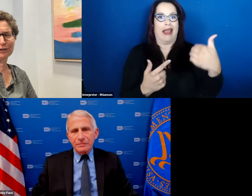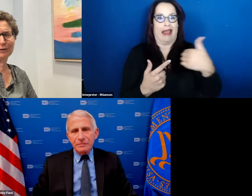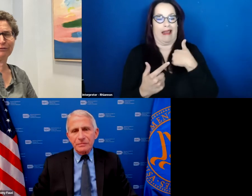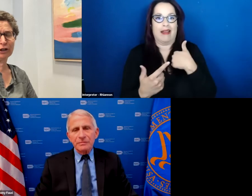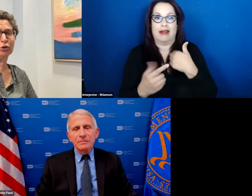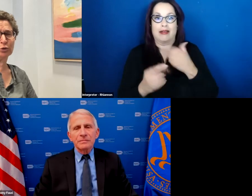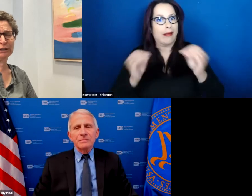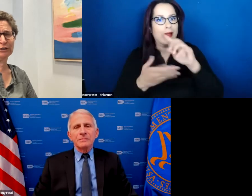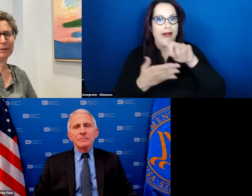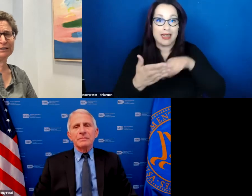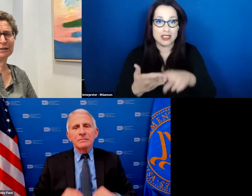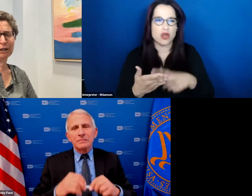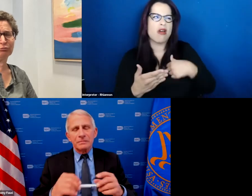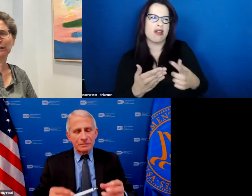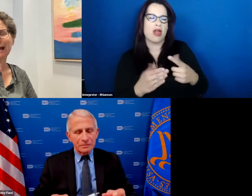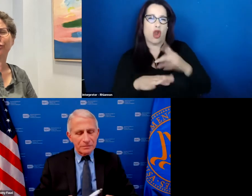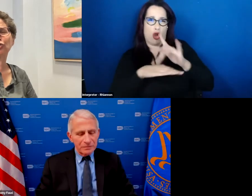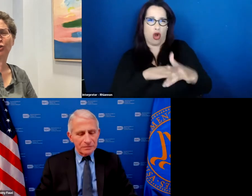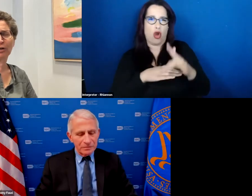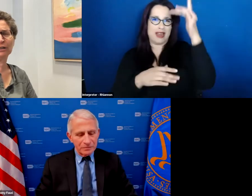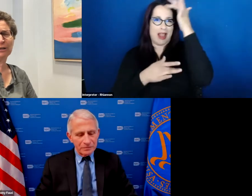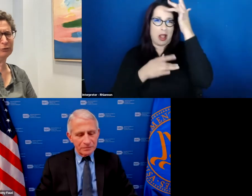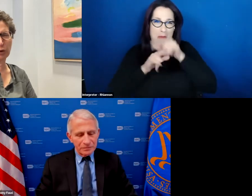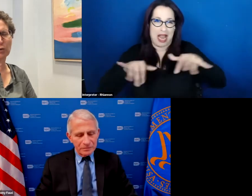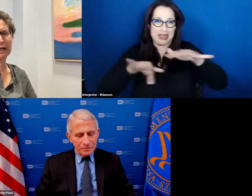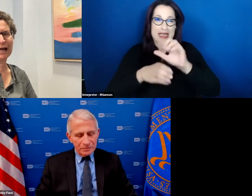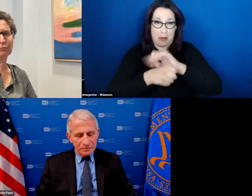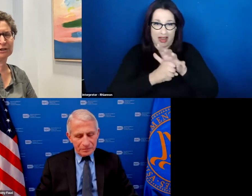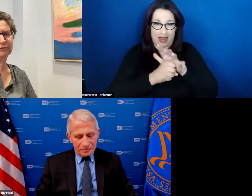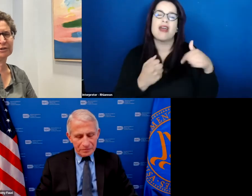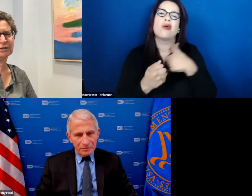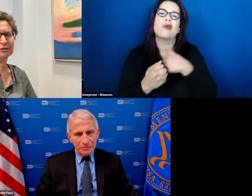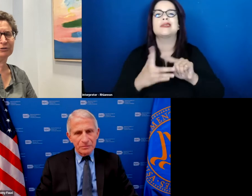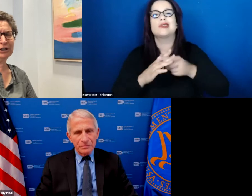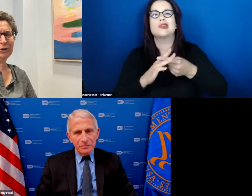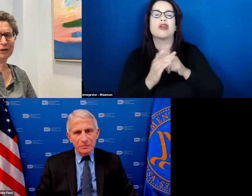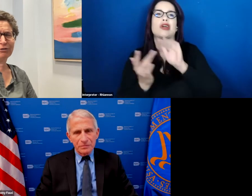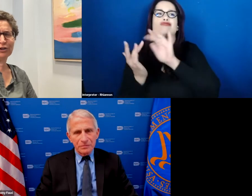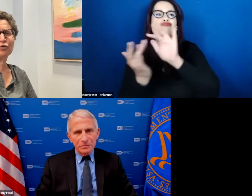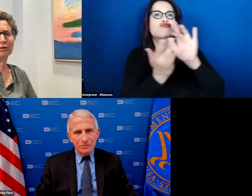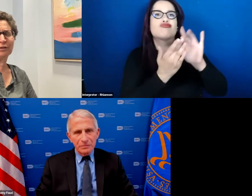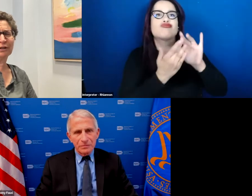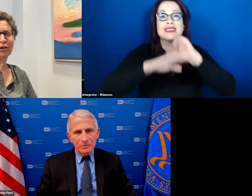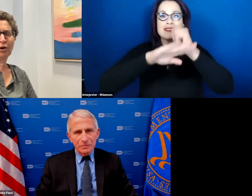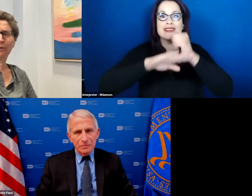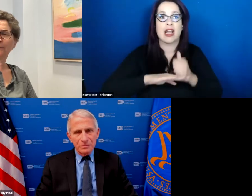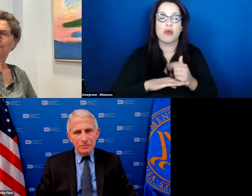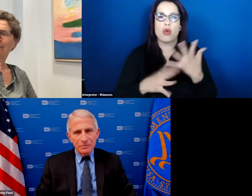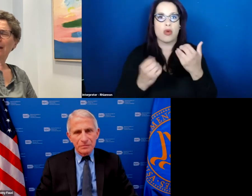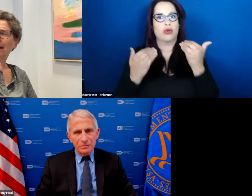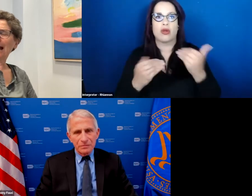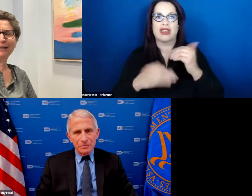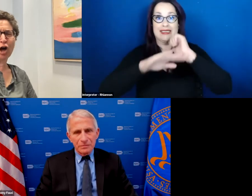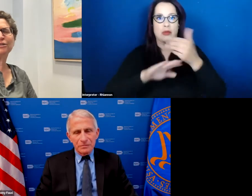in 2020 very early in the pandemic really at the start before we had much of a sense of where things were going